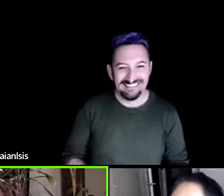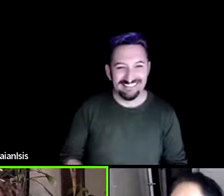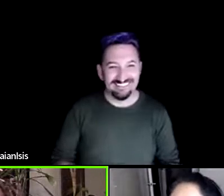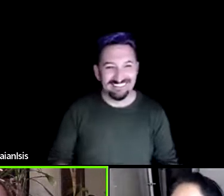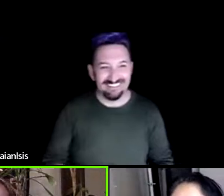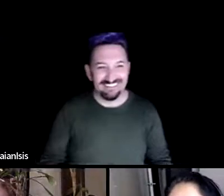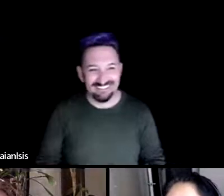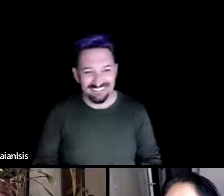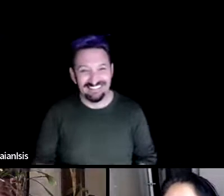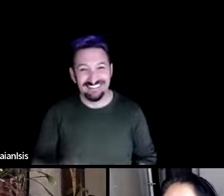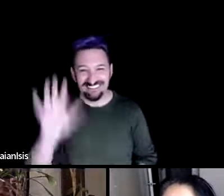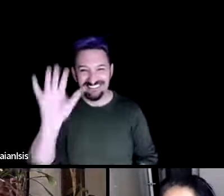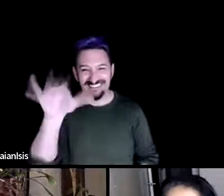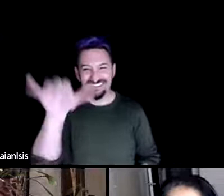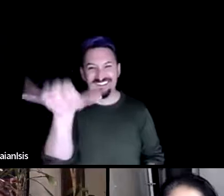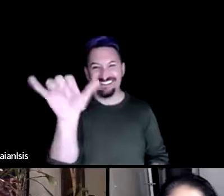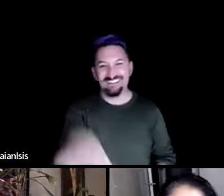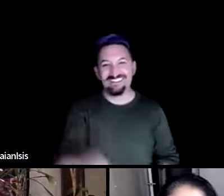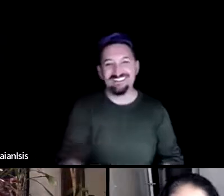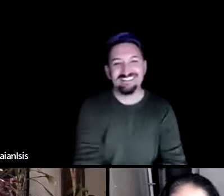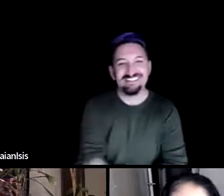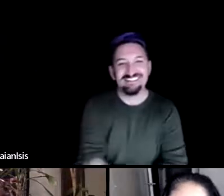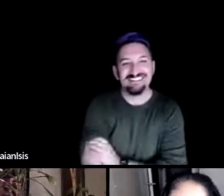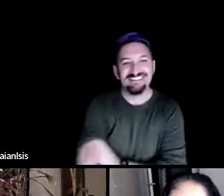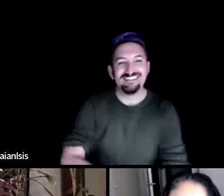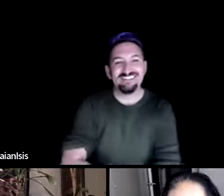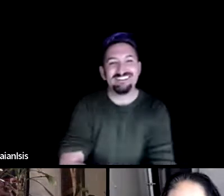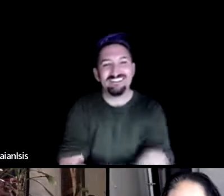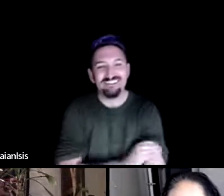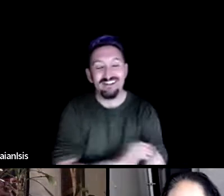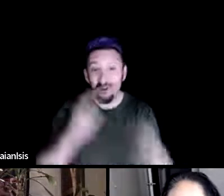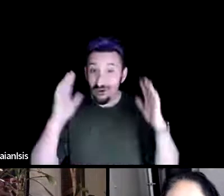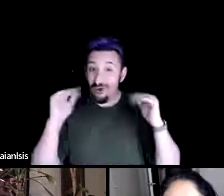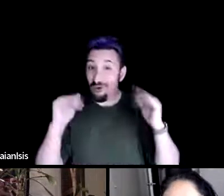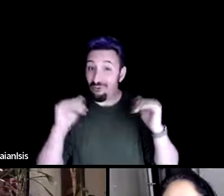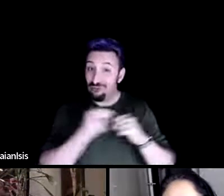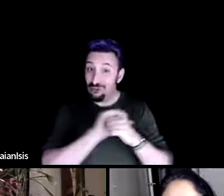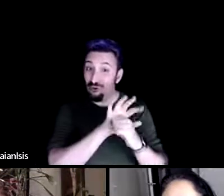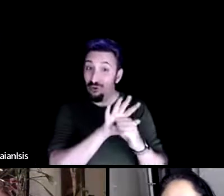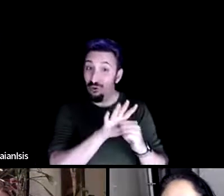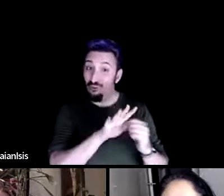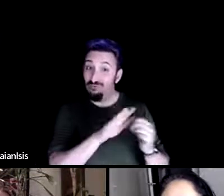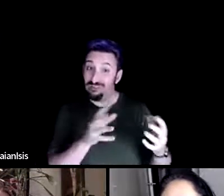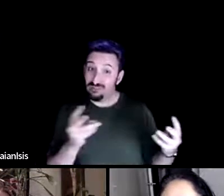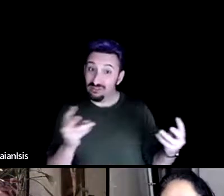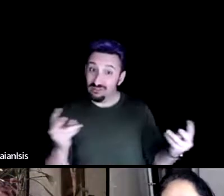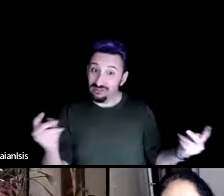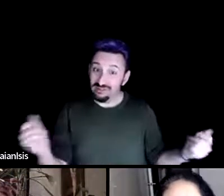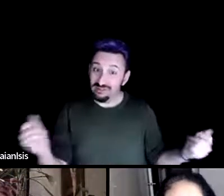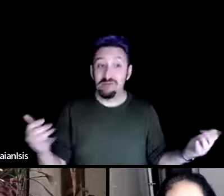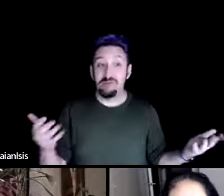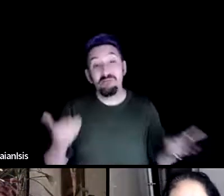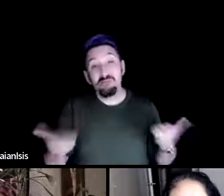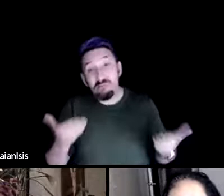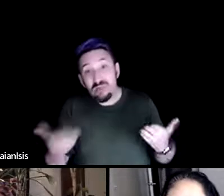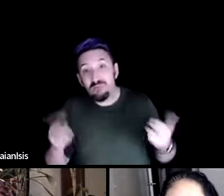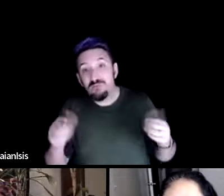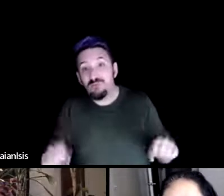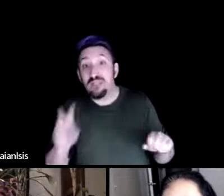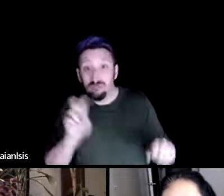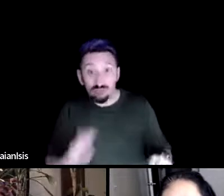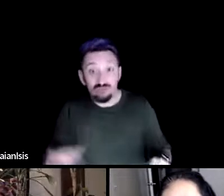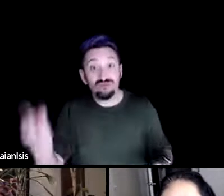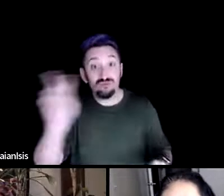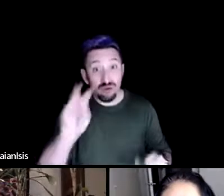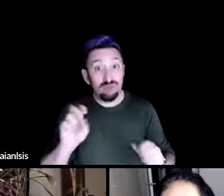yeah now that hopefully covet is waning a bit and we might be traveling and visiting more like feel free